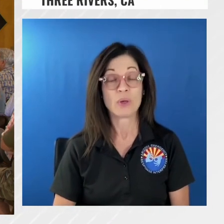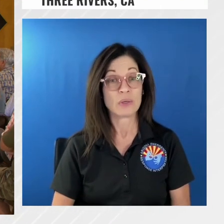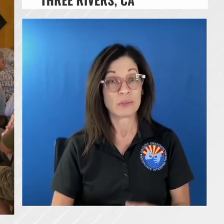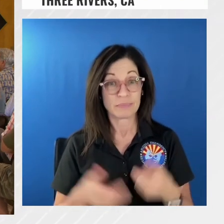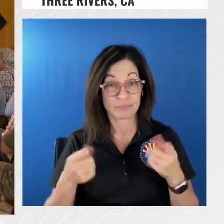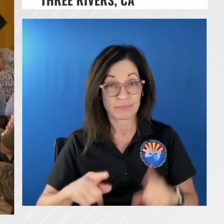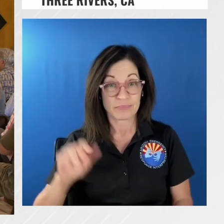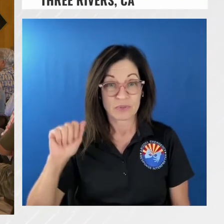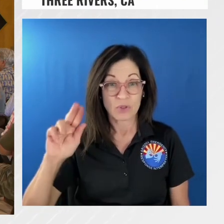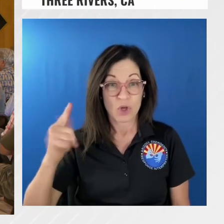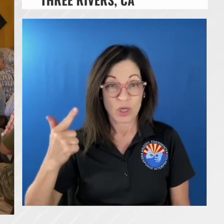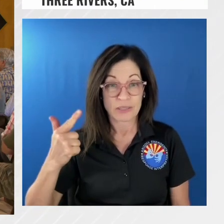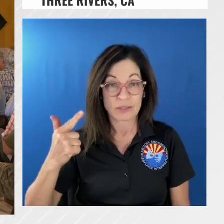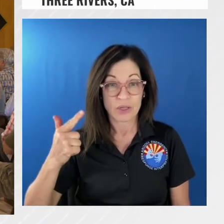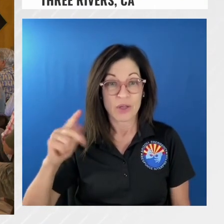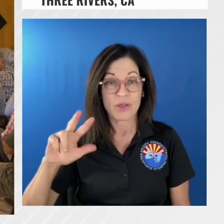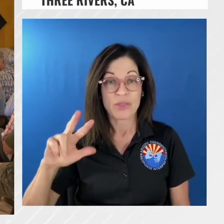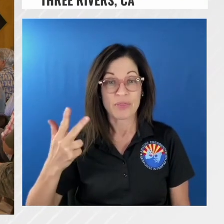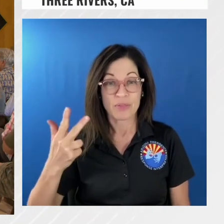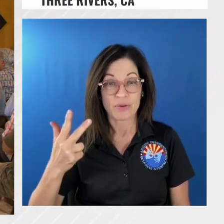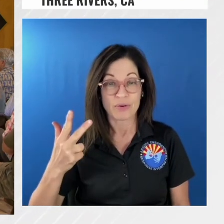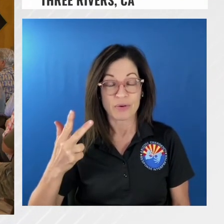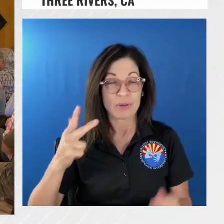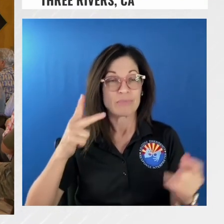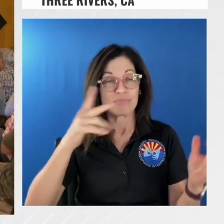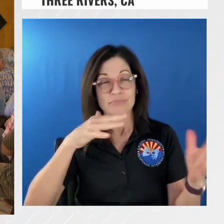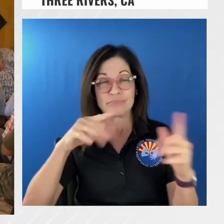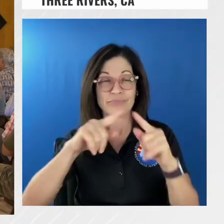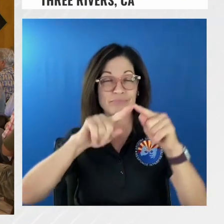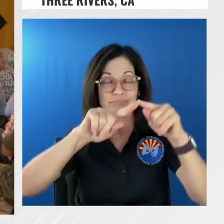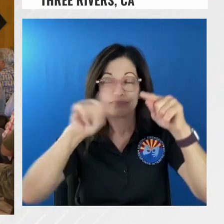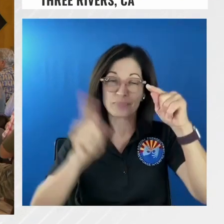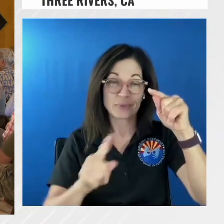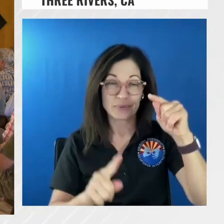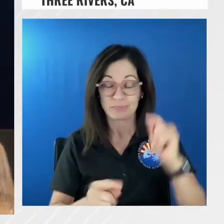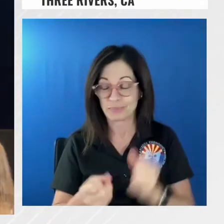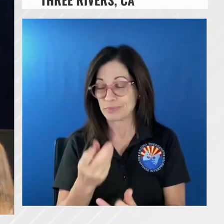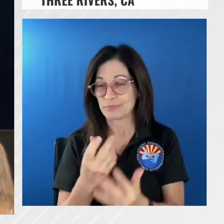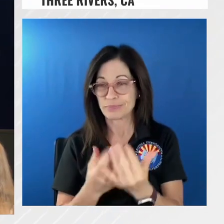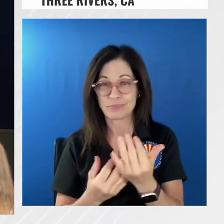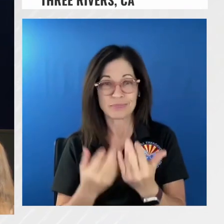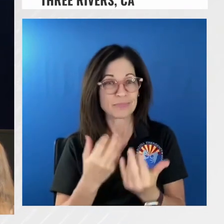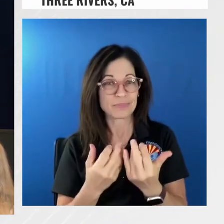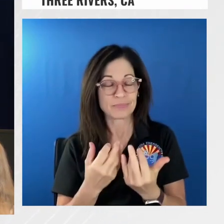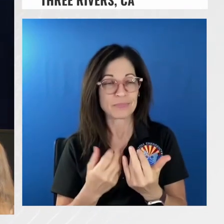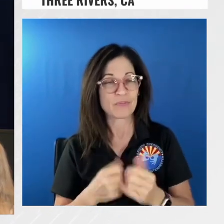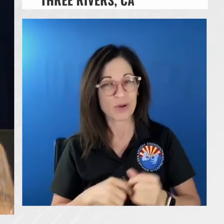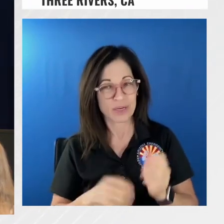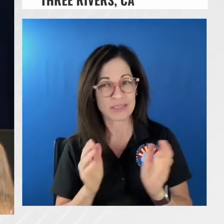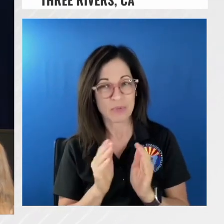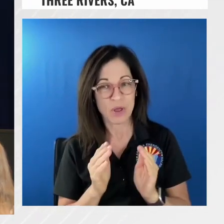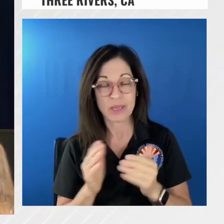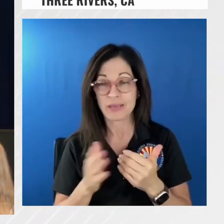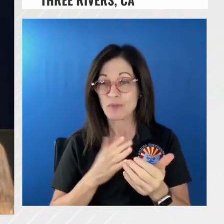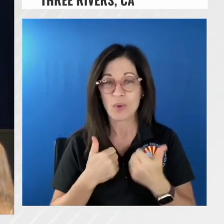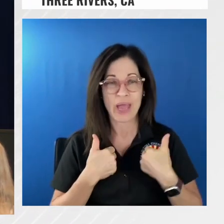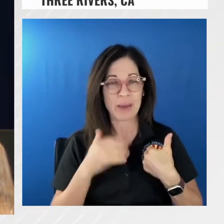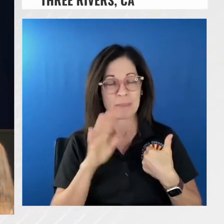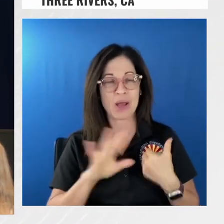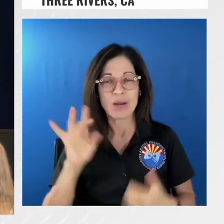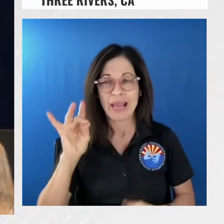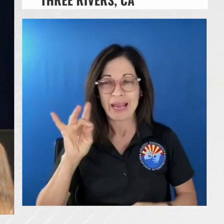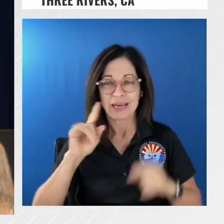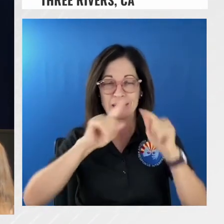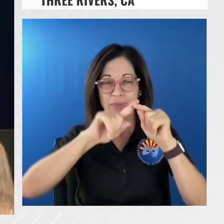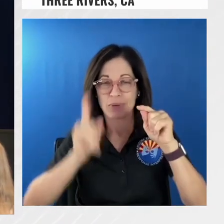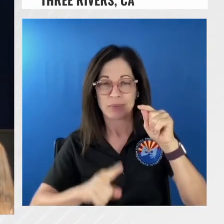this lightning strike and even though it's small and it's one of eight we've had about eight lightning strikes